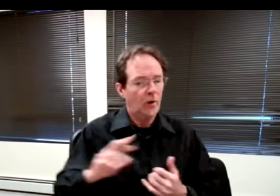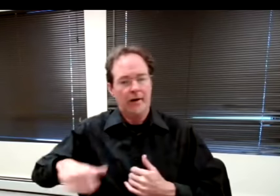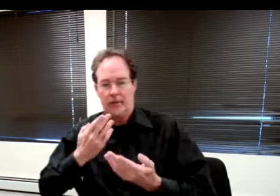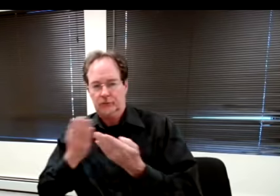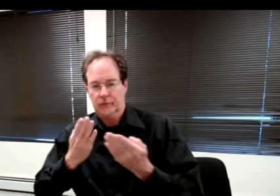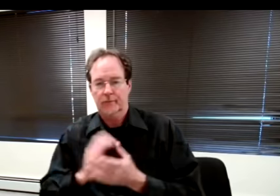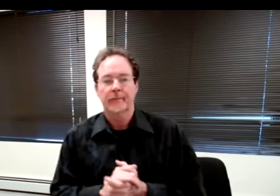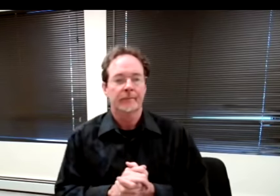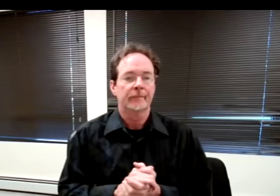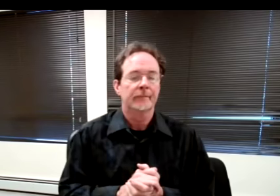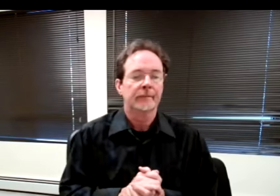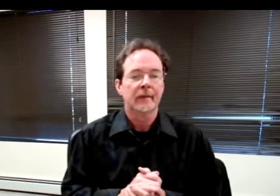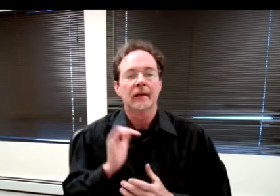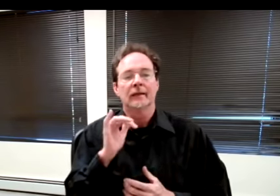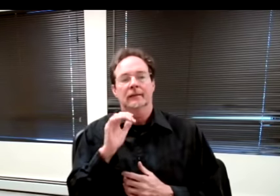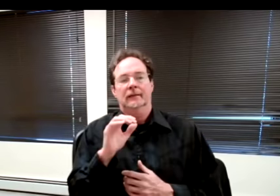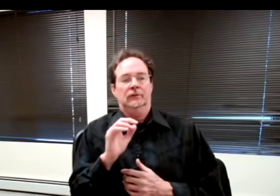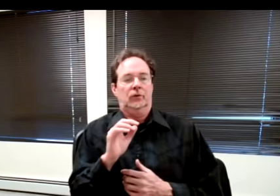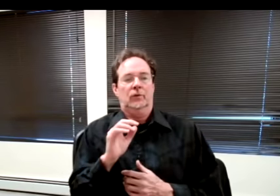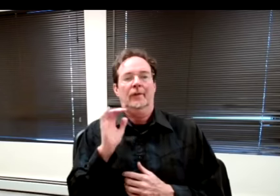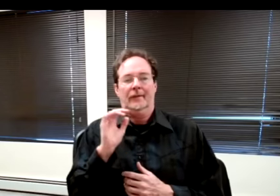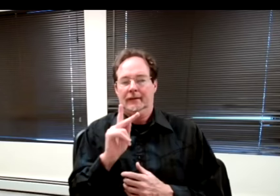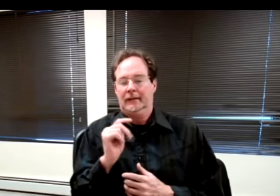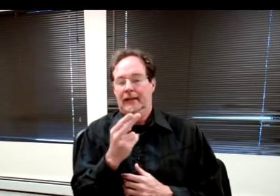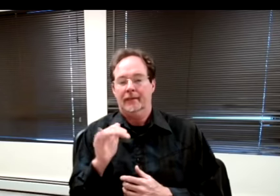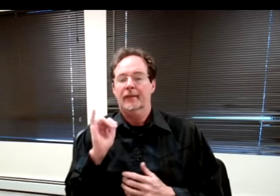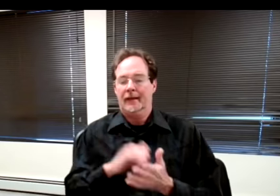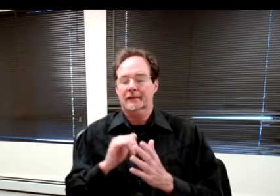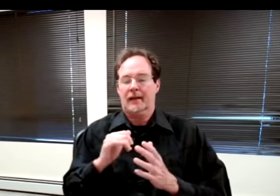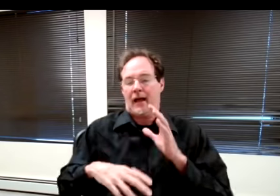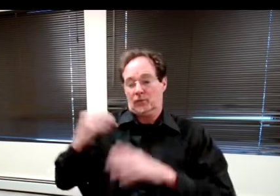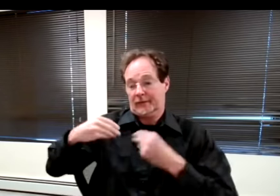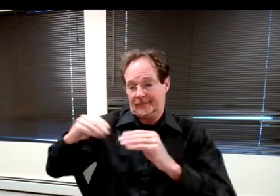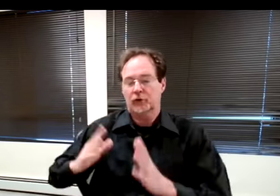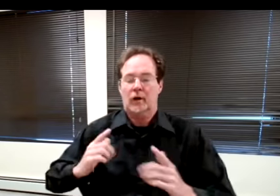Is an outside vendor? A live captionist who's remote?